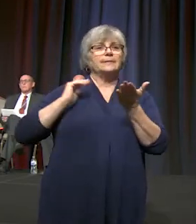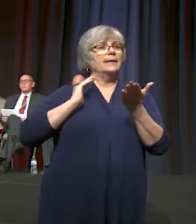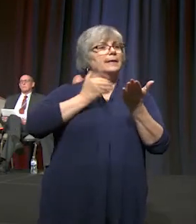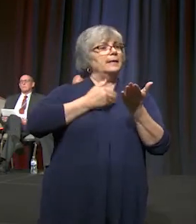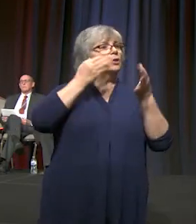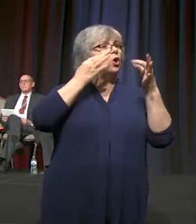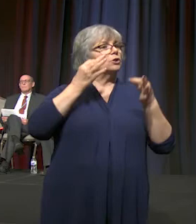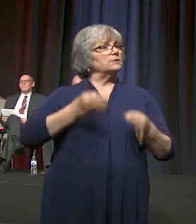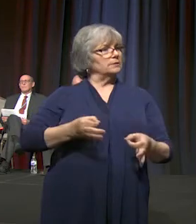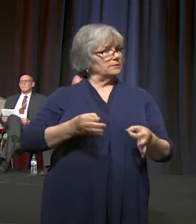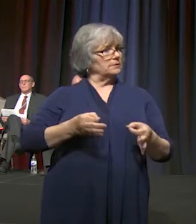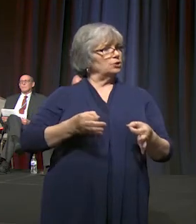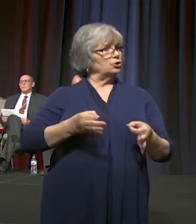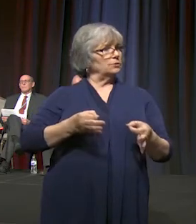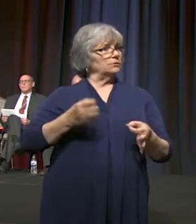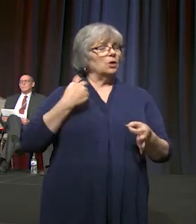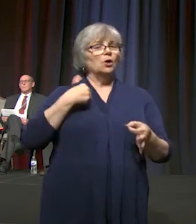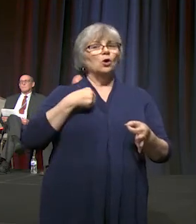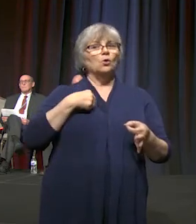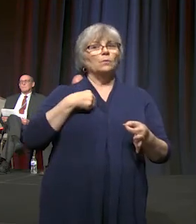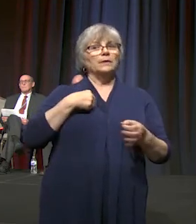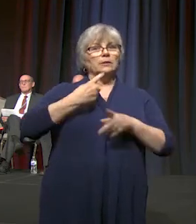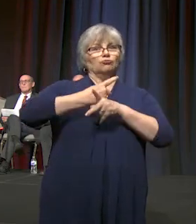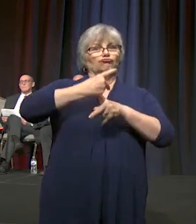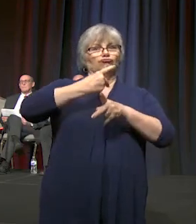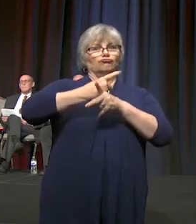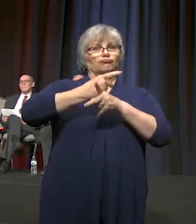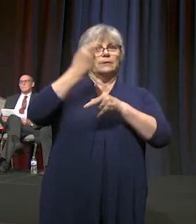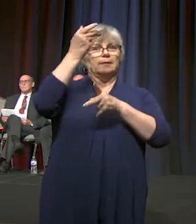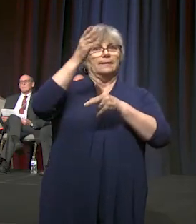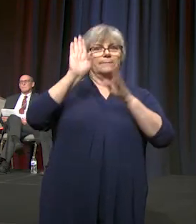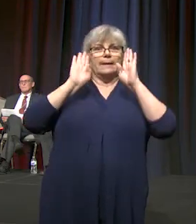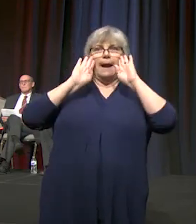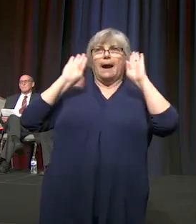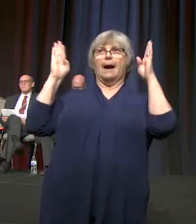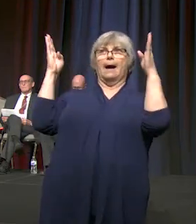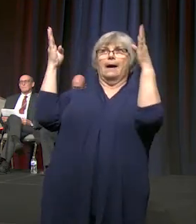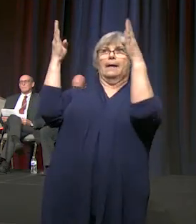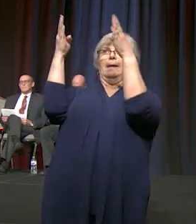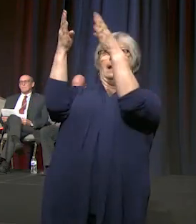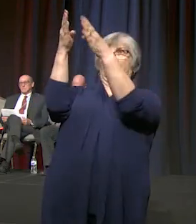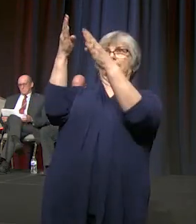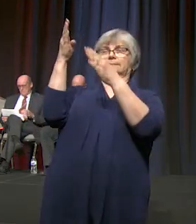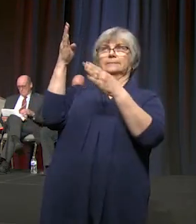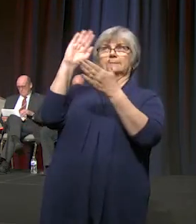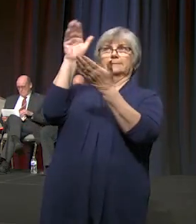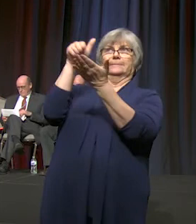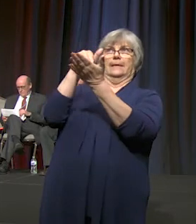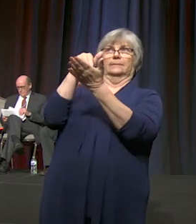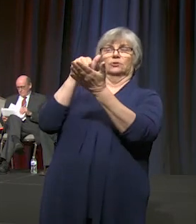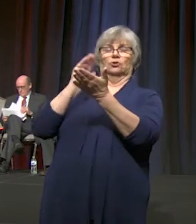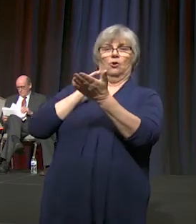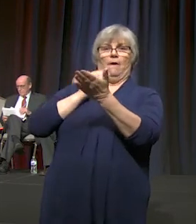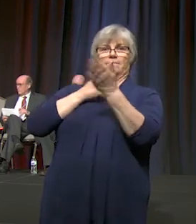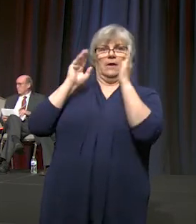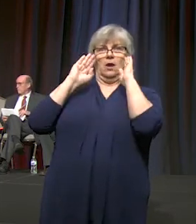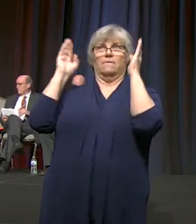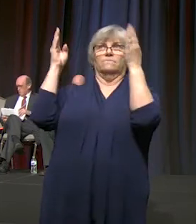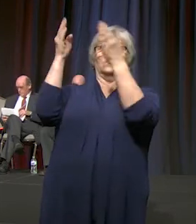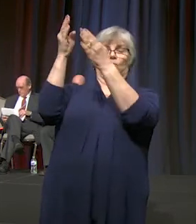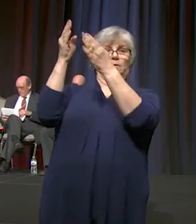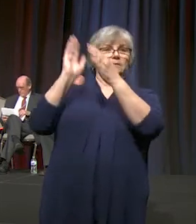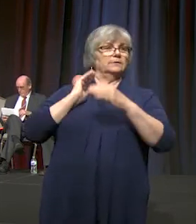that we are to keep God as the center and our focus in what we do. Our actions